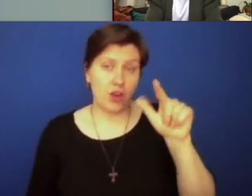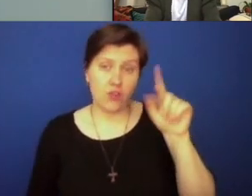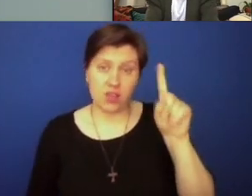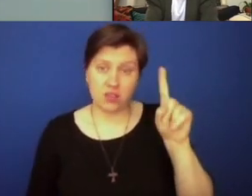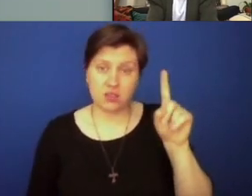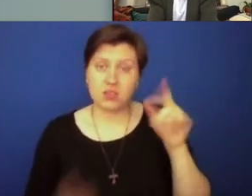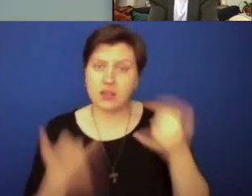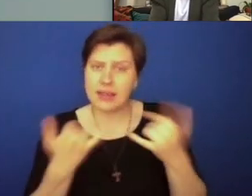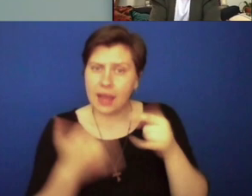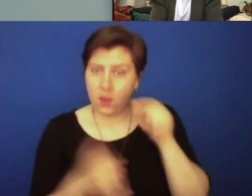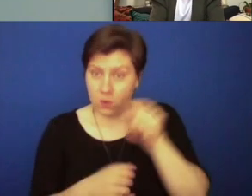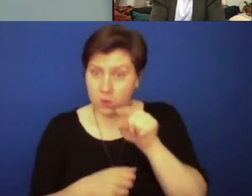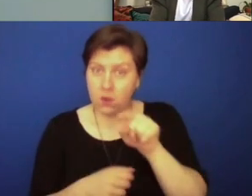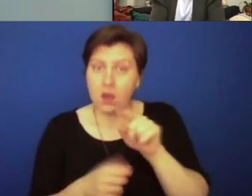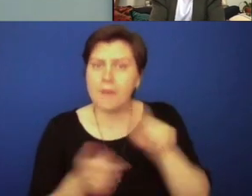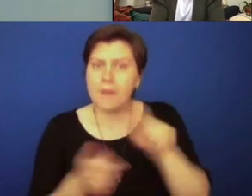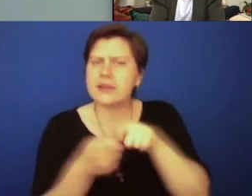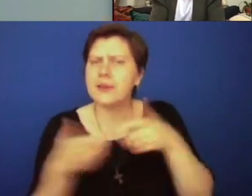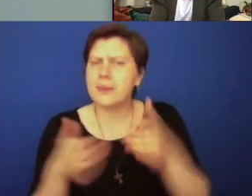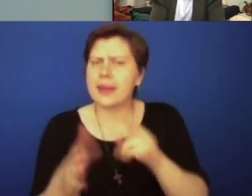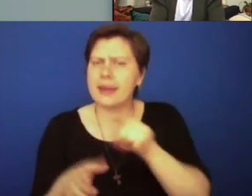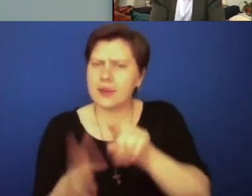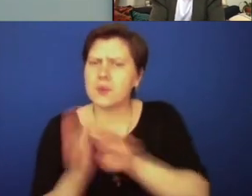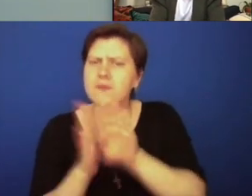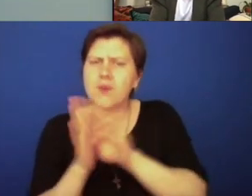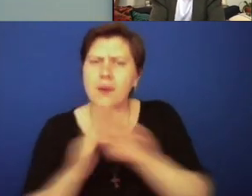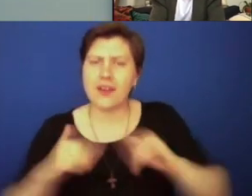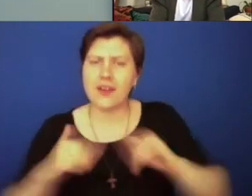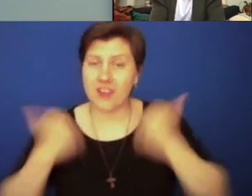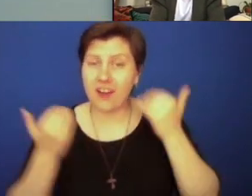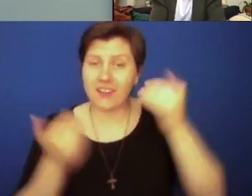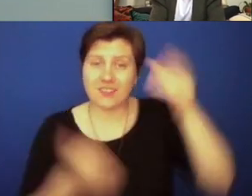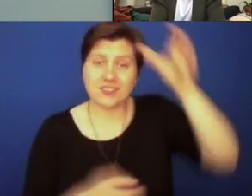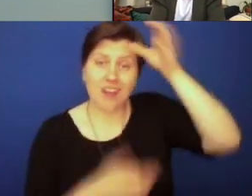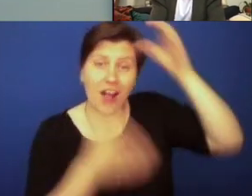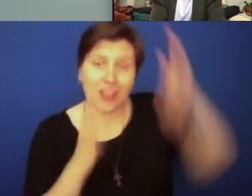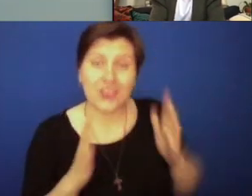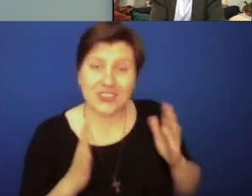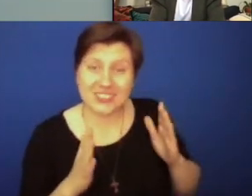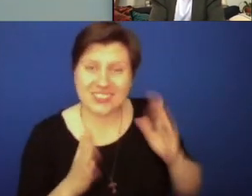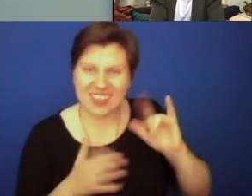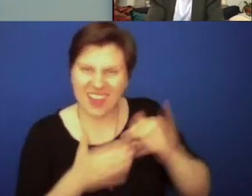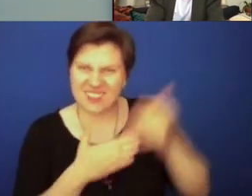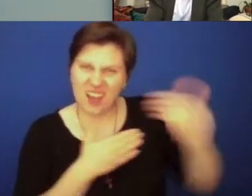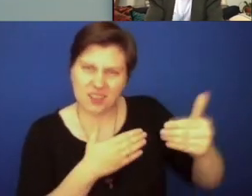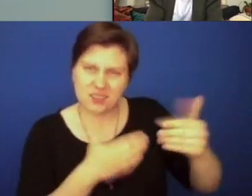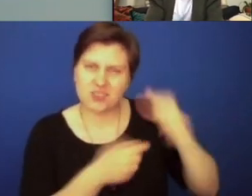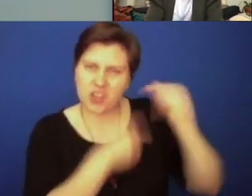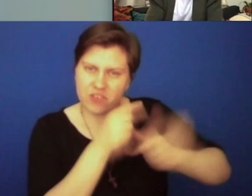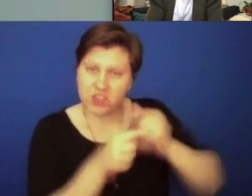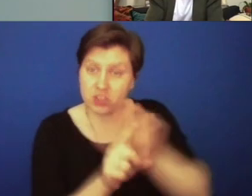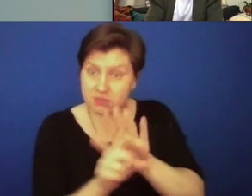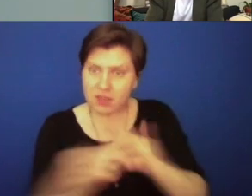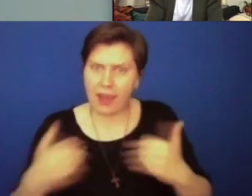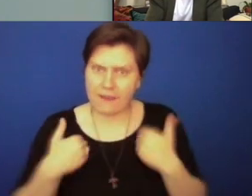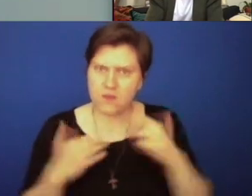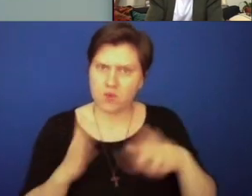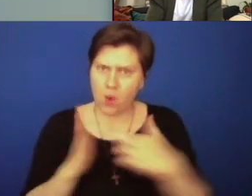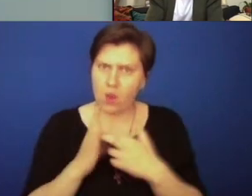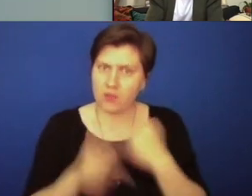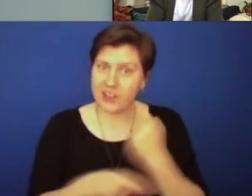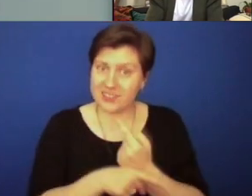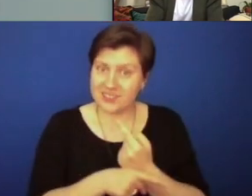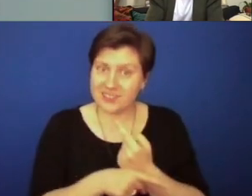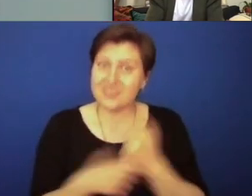in a particular way, you're responsible for forming young scholars, as you call them, this sort of next generation, that they have a role to play too, right?